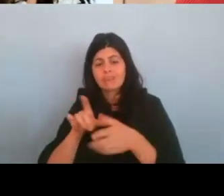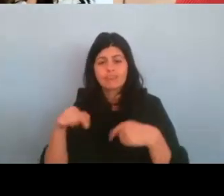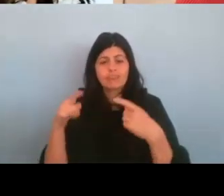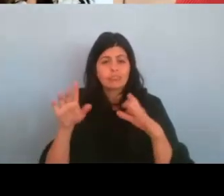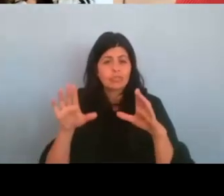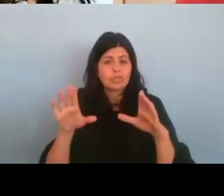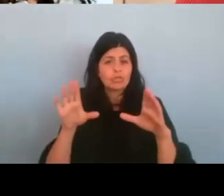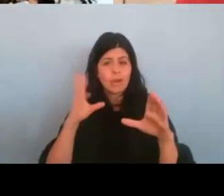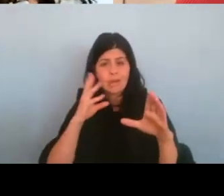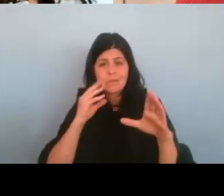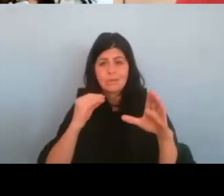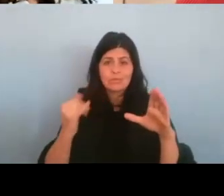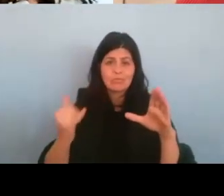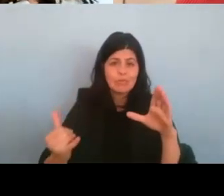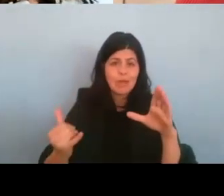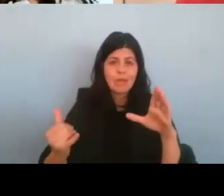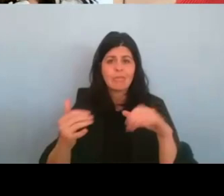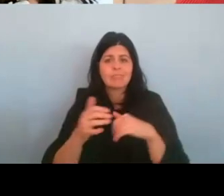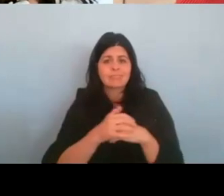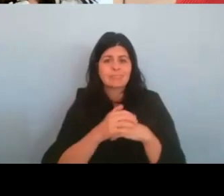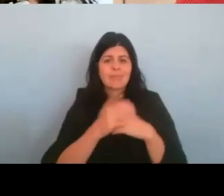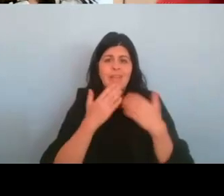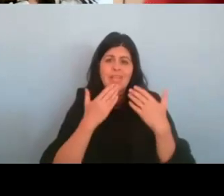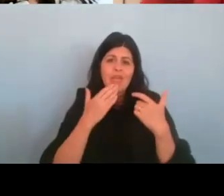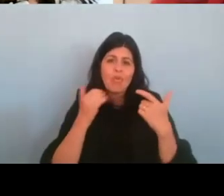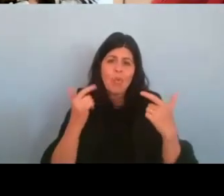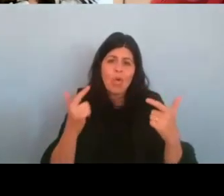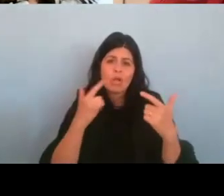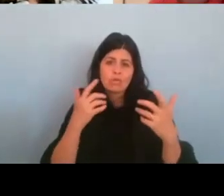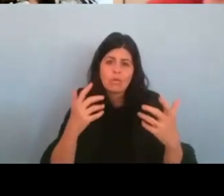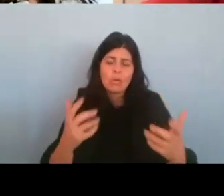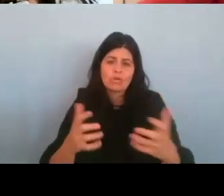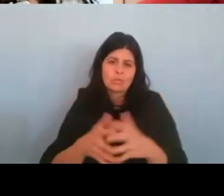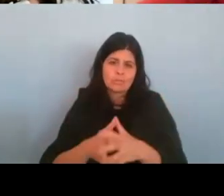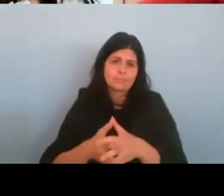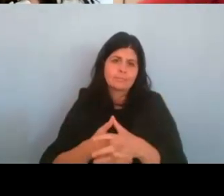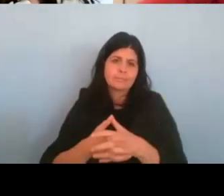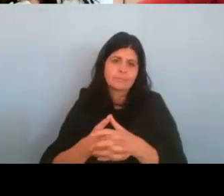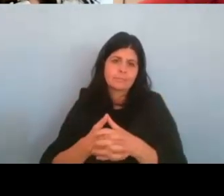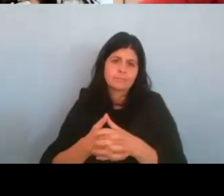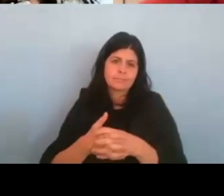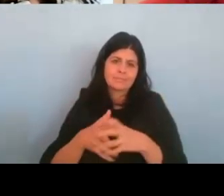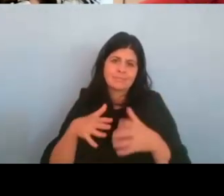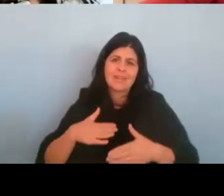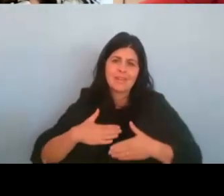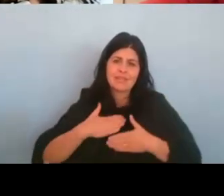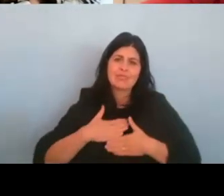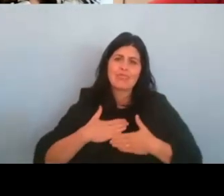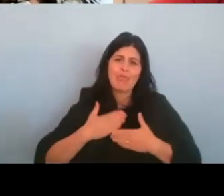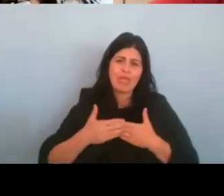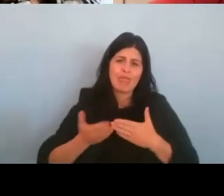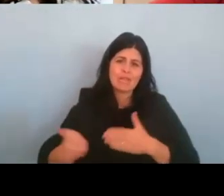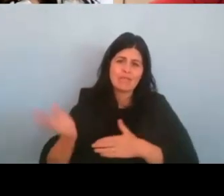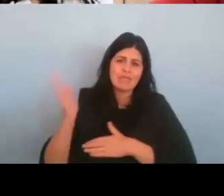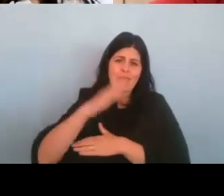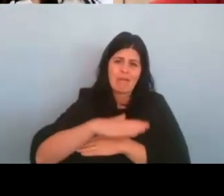experience today. Thank you all so much and enjoy the rest of your day.